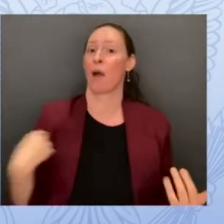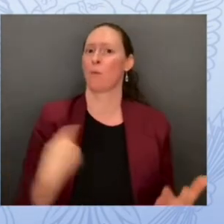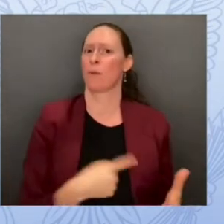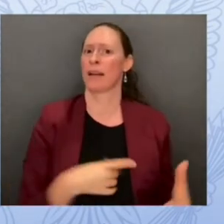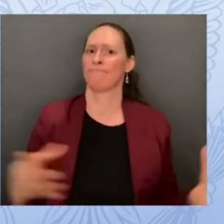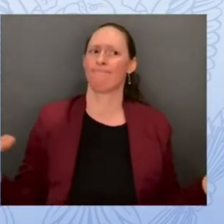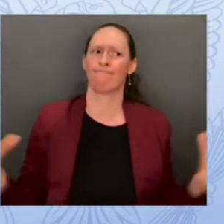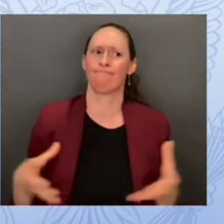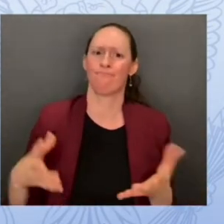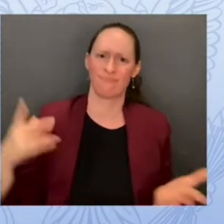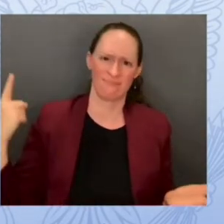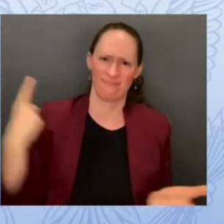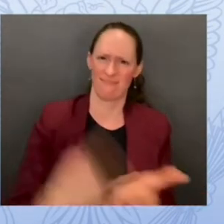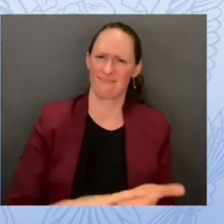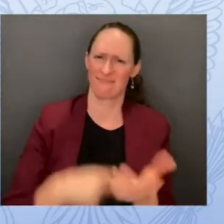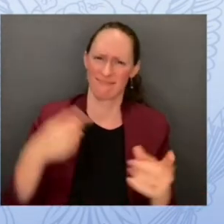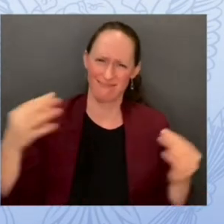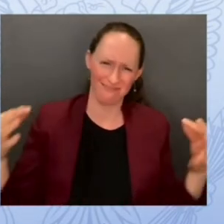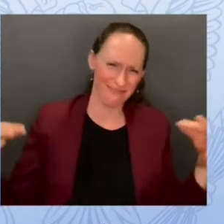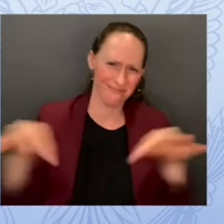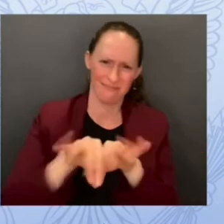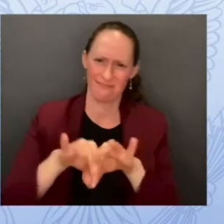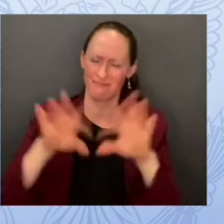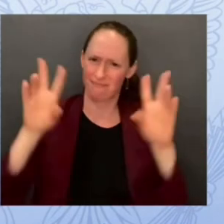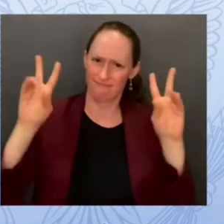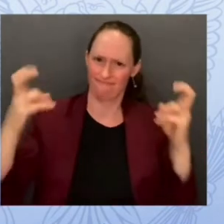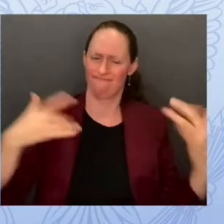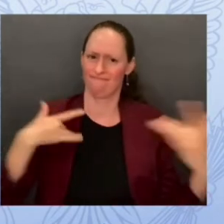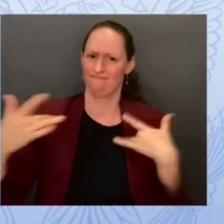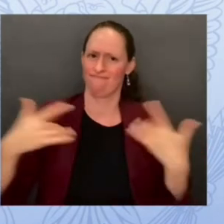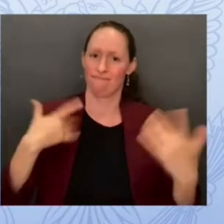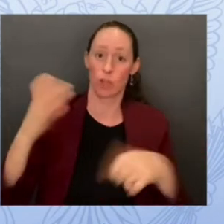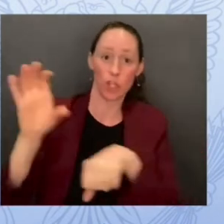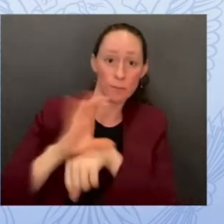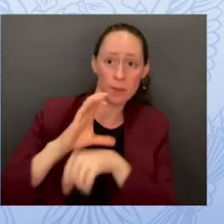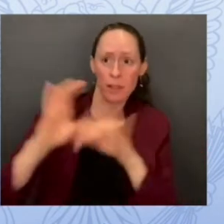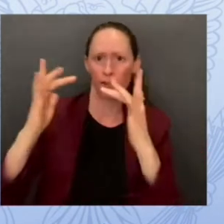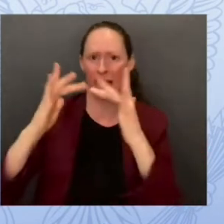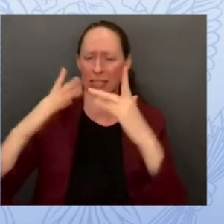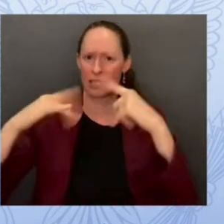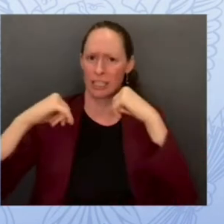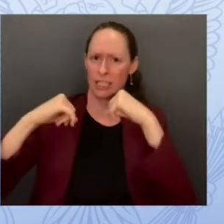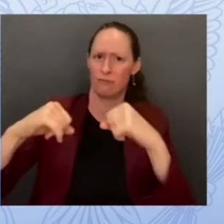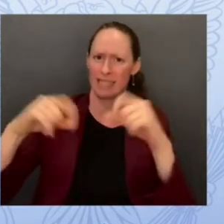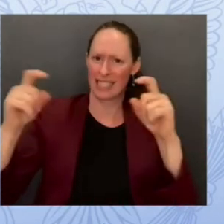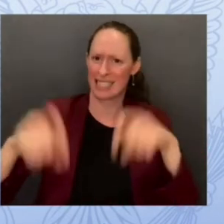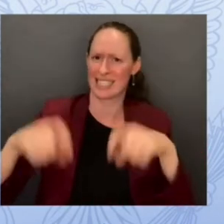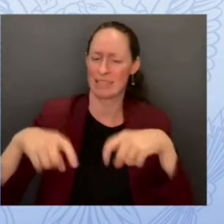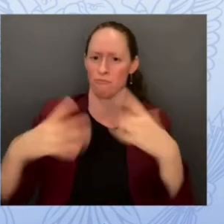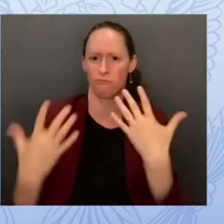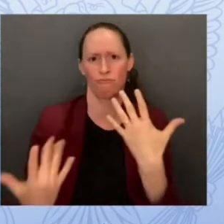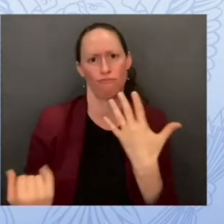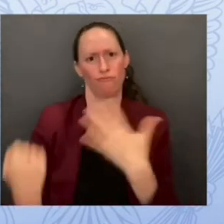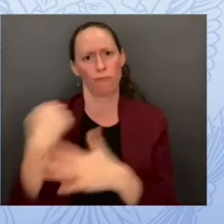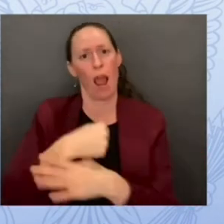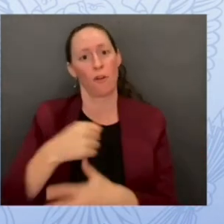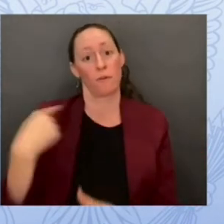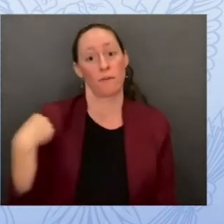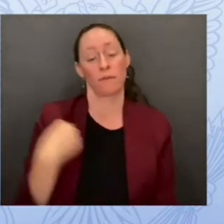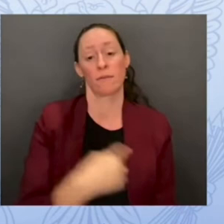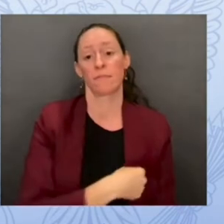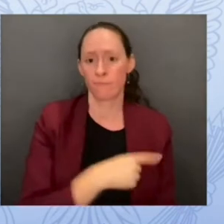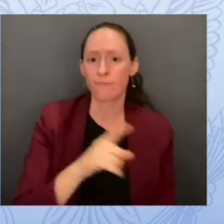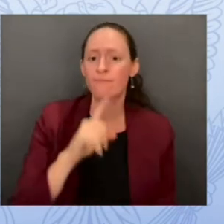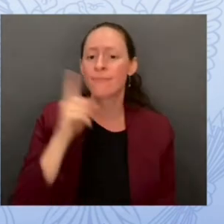schools. When we were at the height of the pandemic, it wasn't board games that got